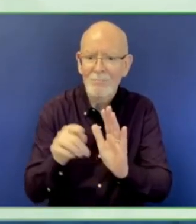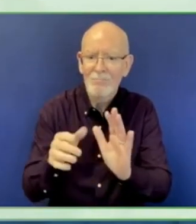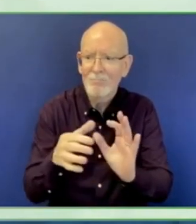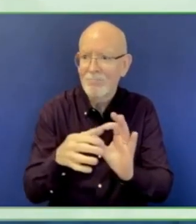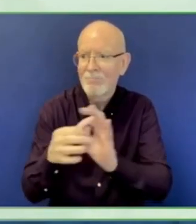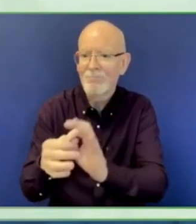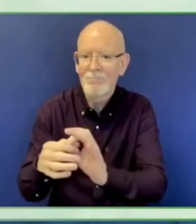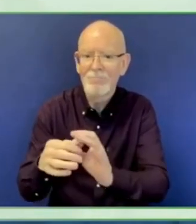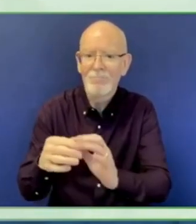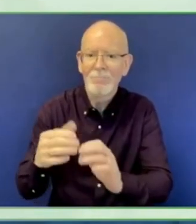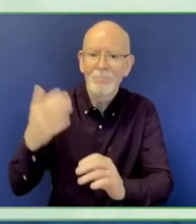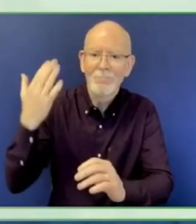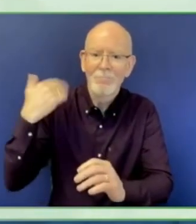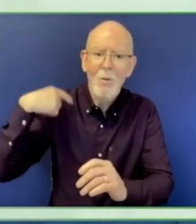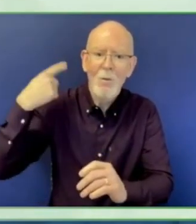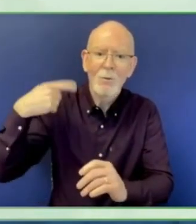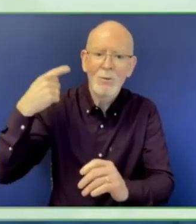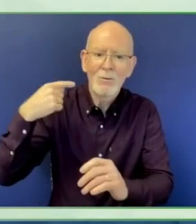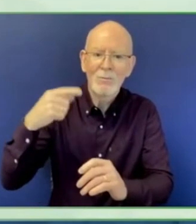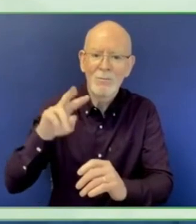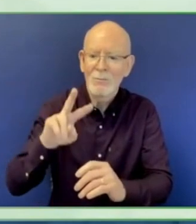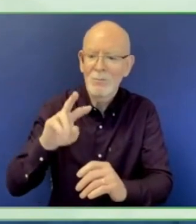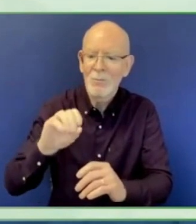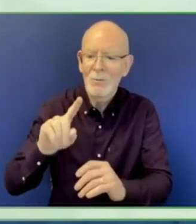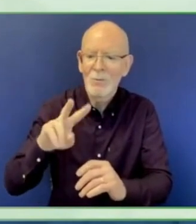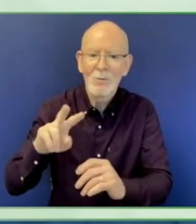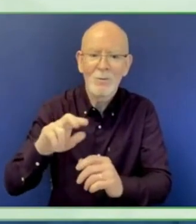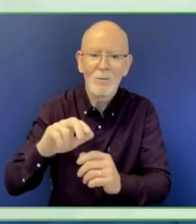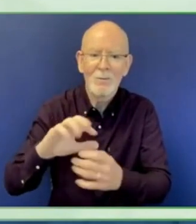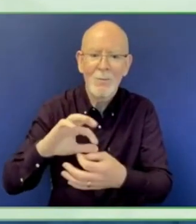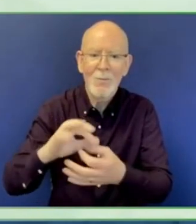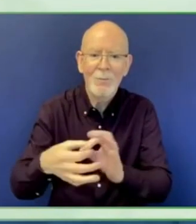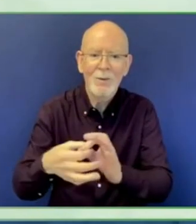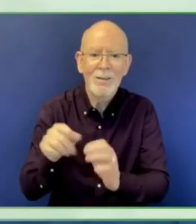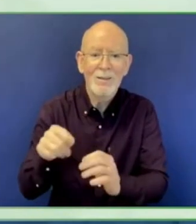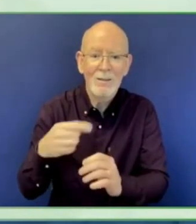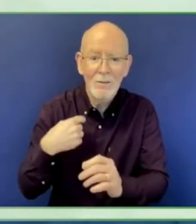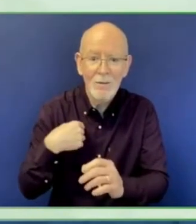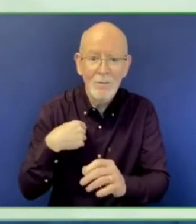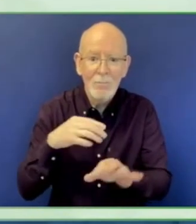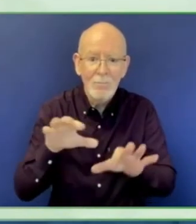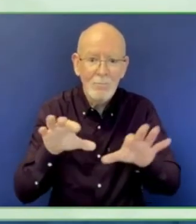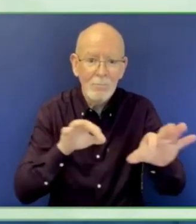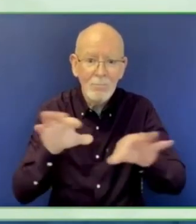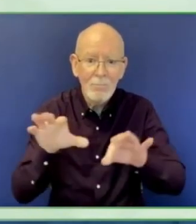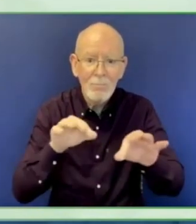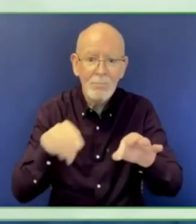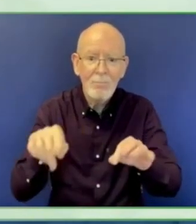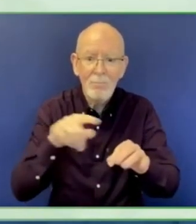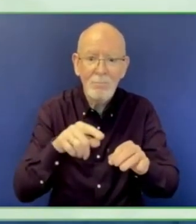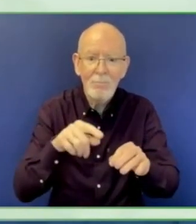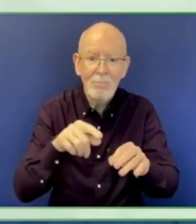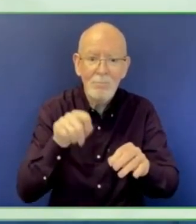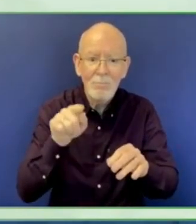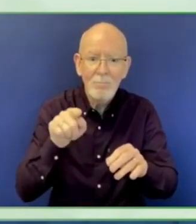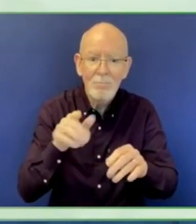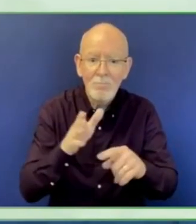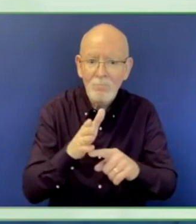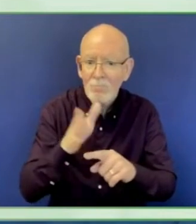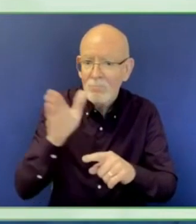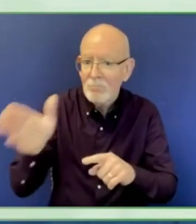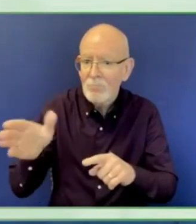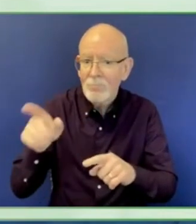tires. It was very run down, and nobody wanted to invest in it. But there was a blueprint for transforming that space, and that blueprint